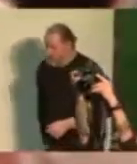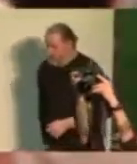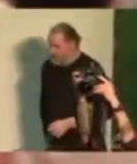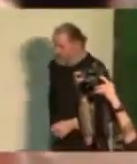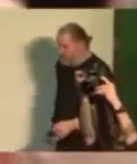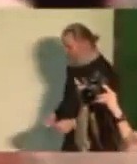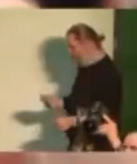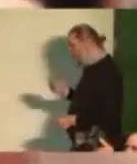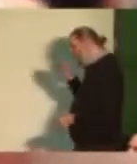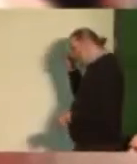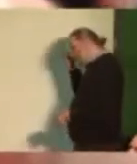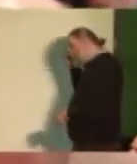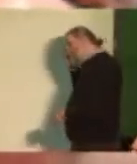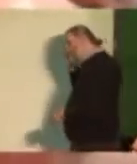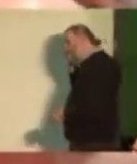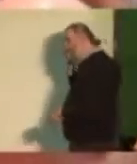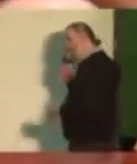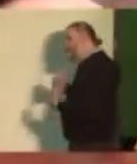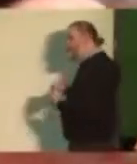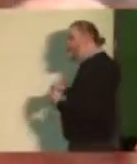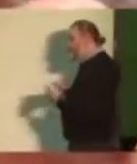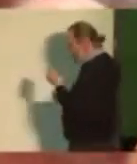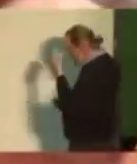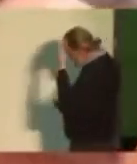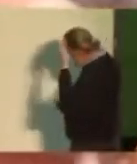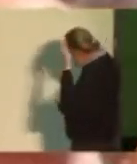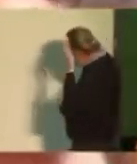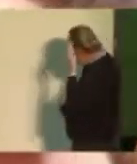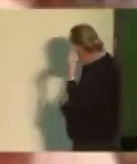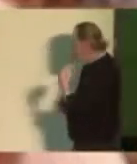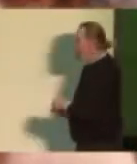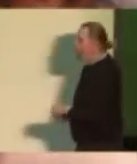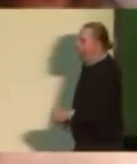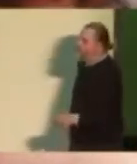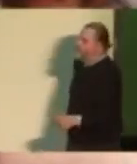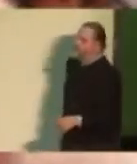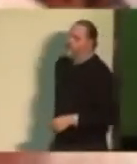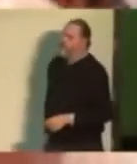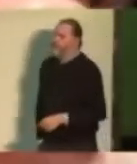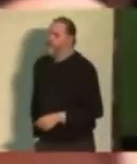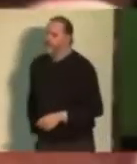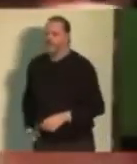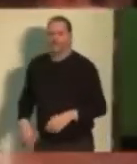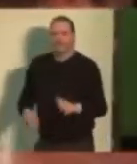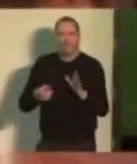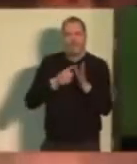Okay. Okay. Okay.